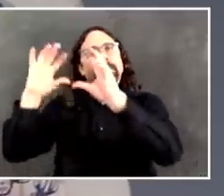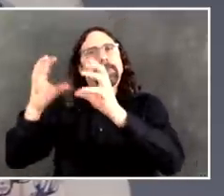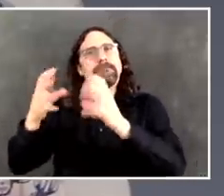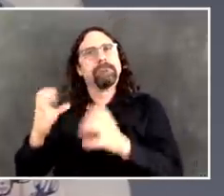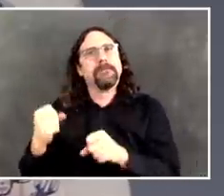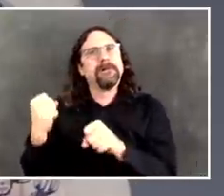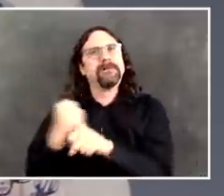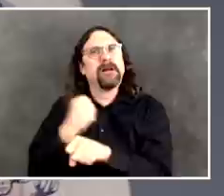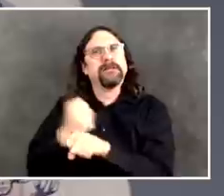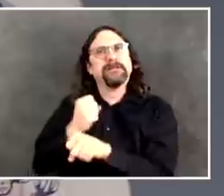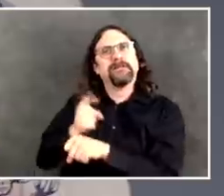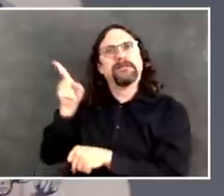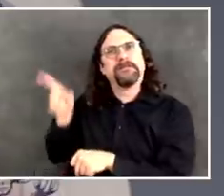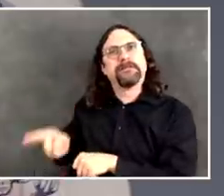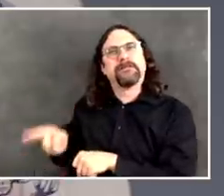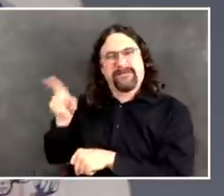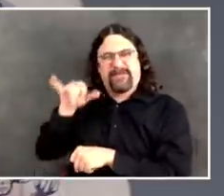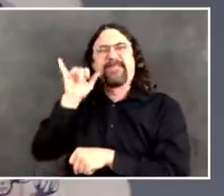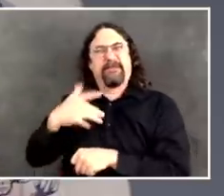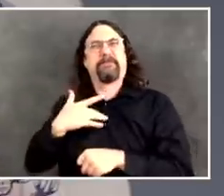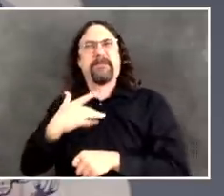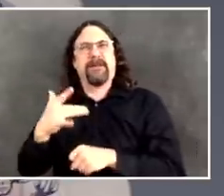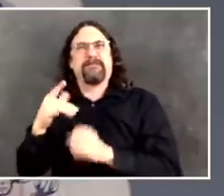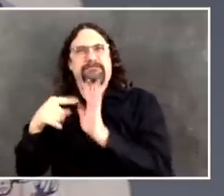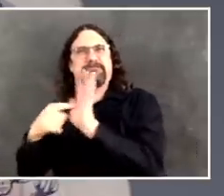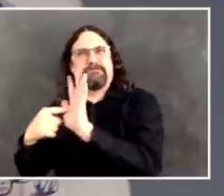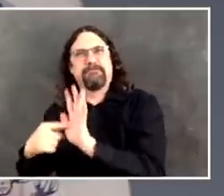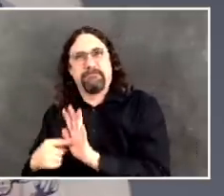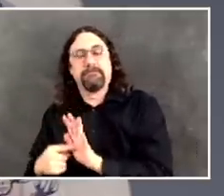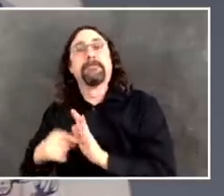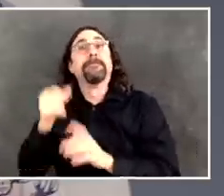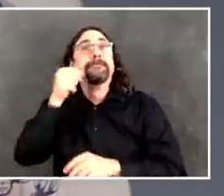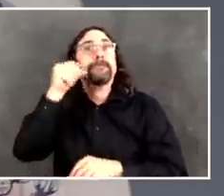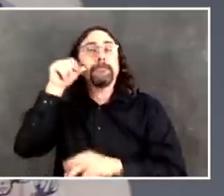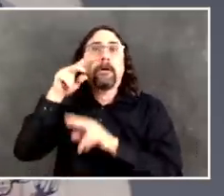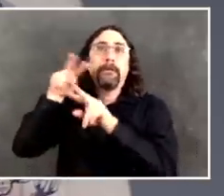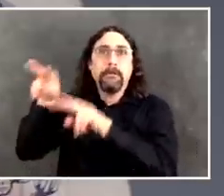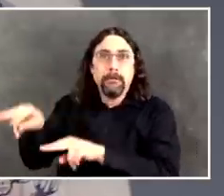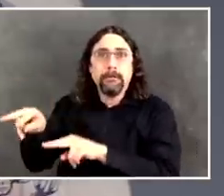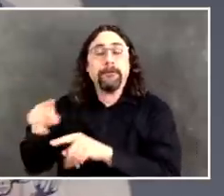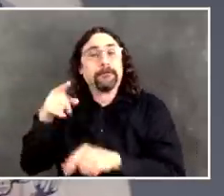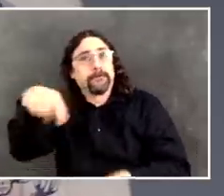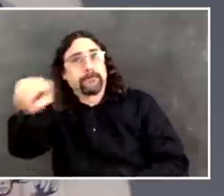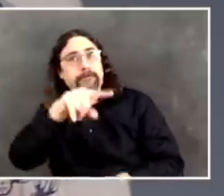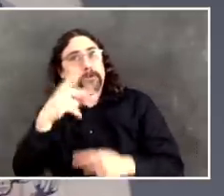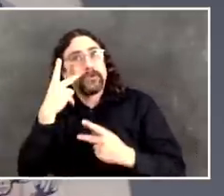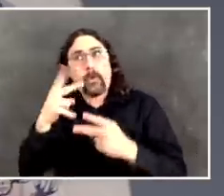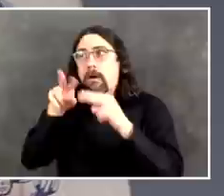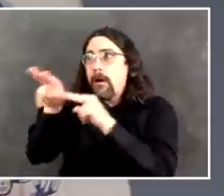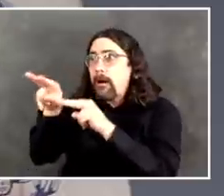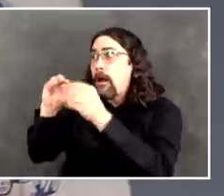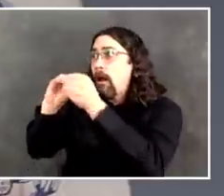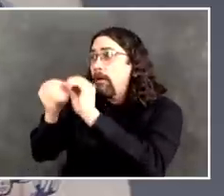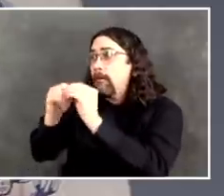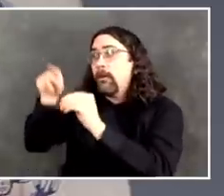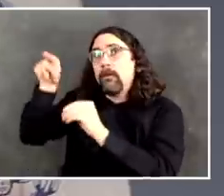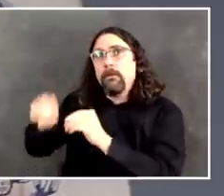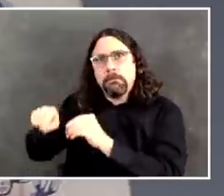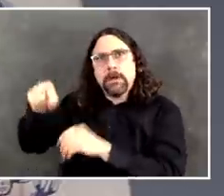should be energizing and encouraging to every one of you that you're participating in something absolutely necessary.